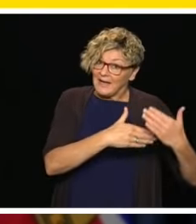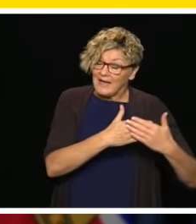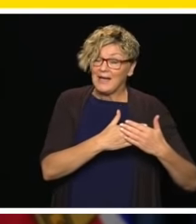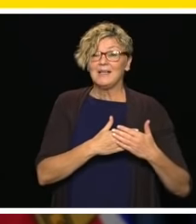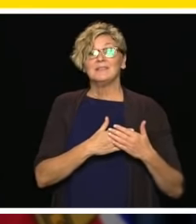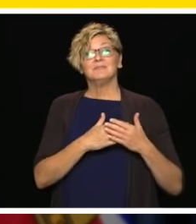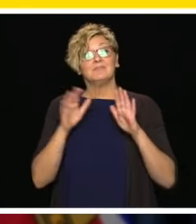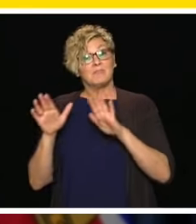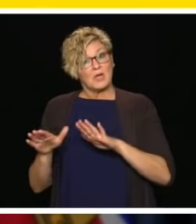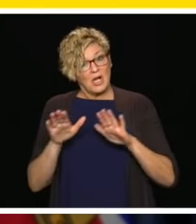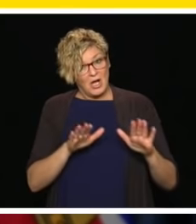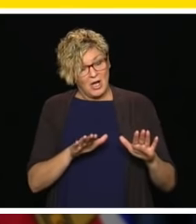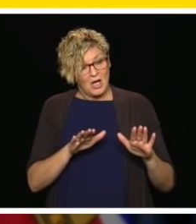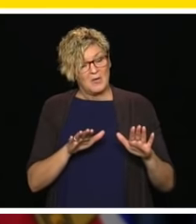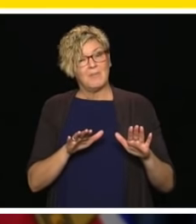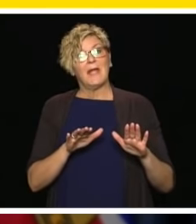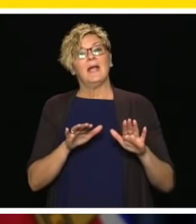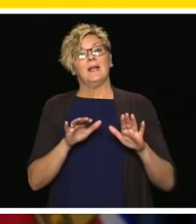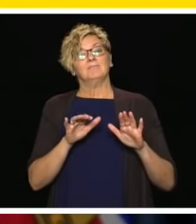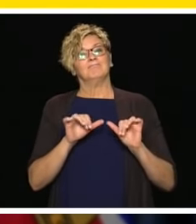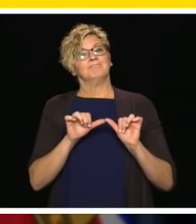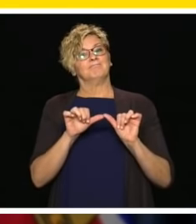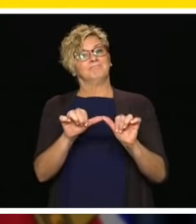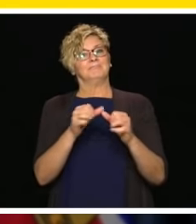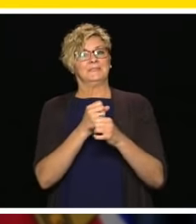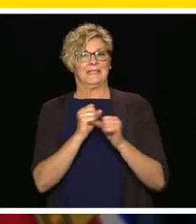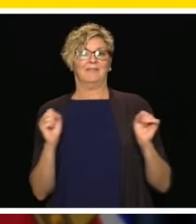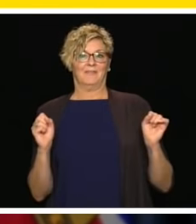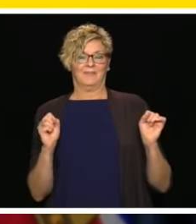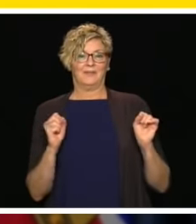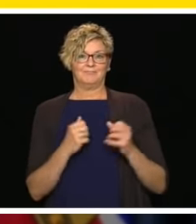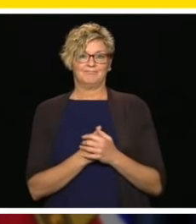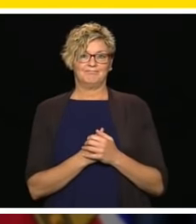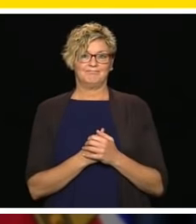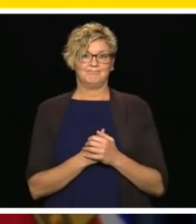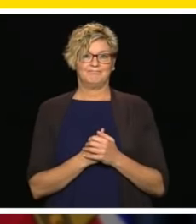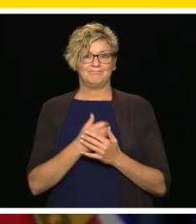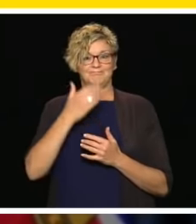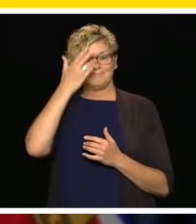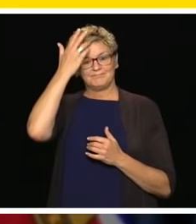safe. I now want to introduce Minister Chen and the Minister of State for Childhood.